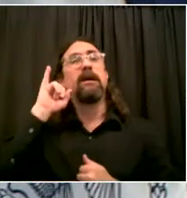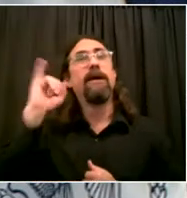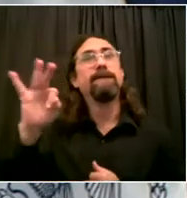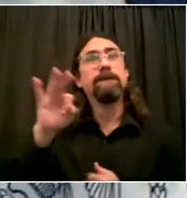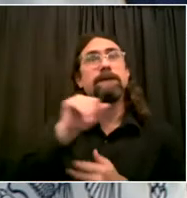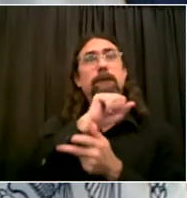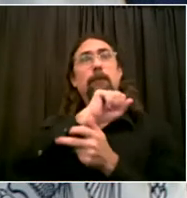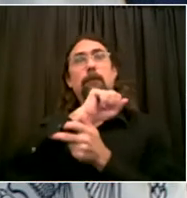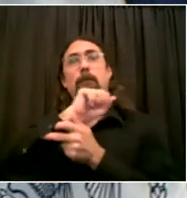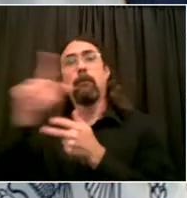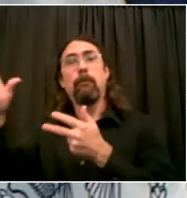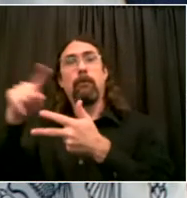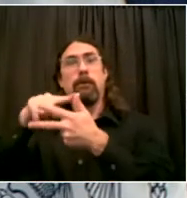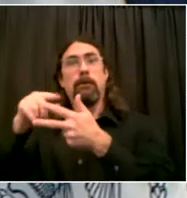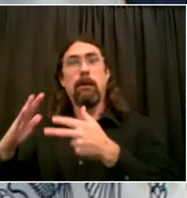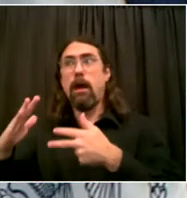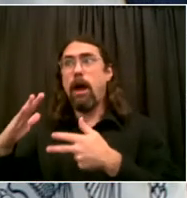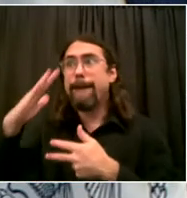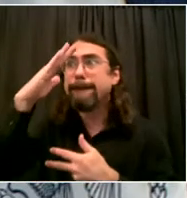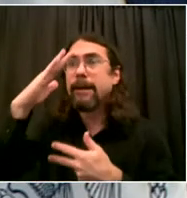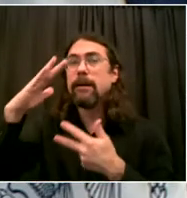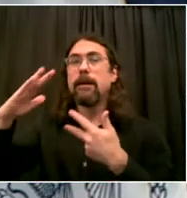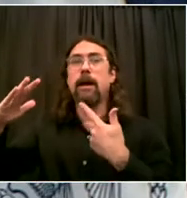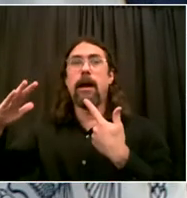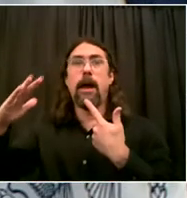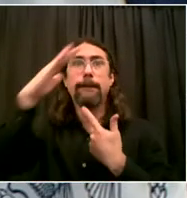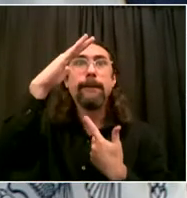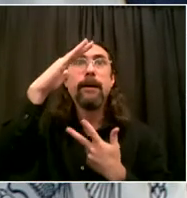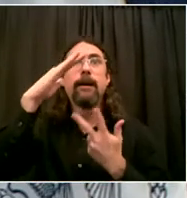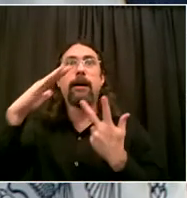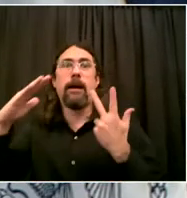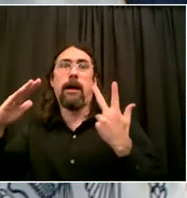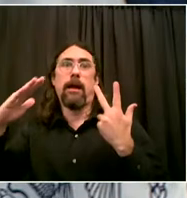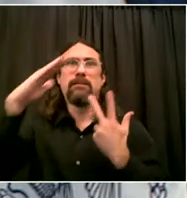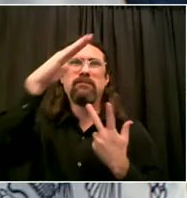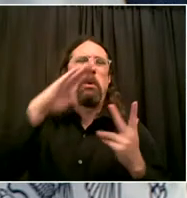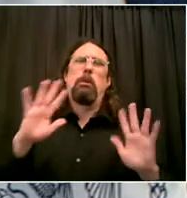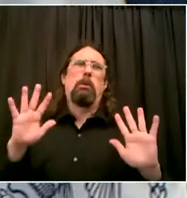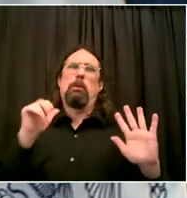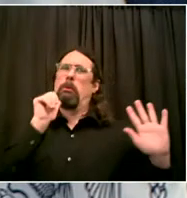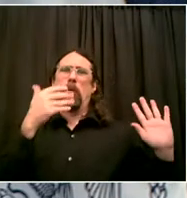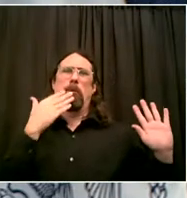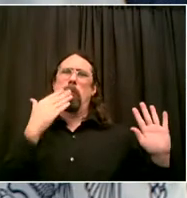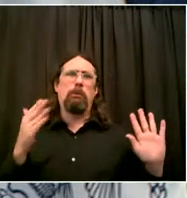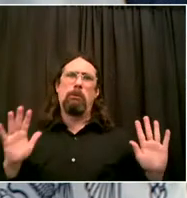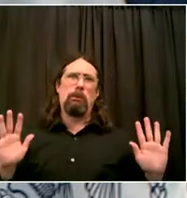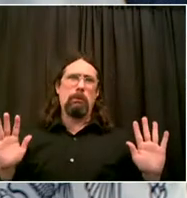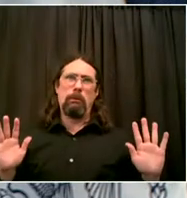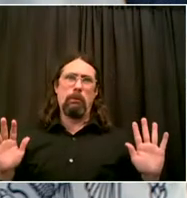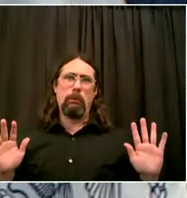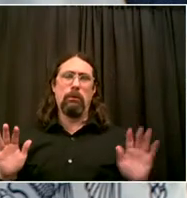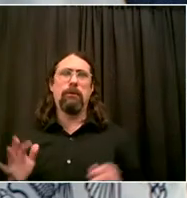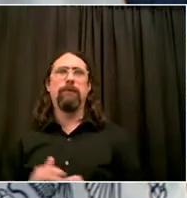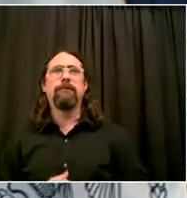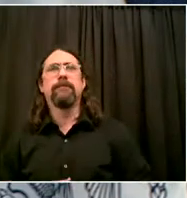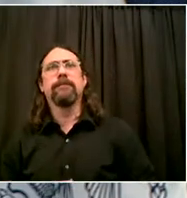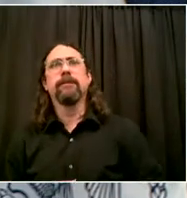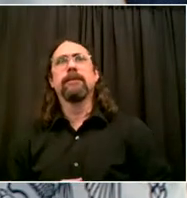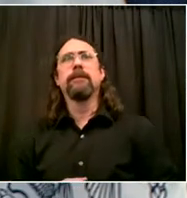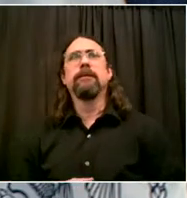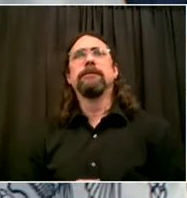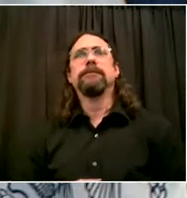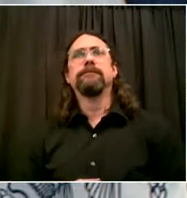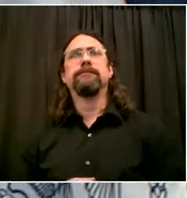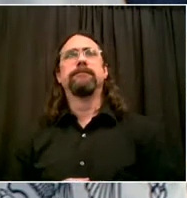threshold several times in the last week or two. But remember, that is also against the backdrop of a lot more testing than we've ever had in this city.